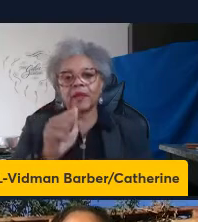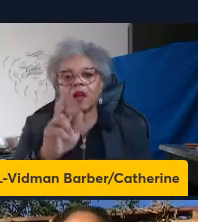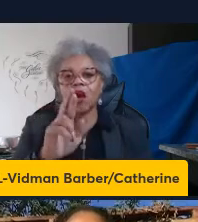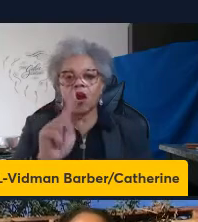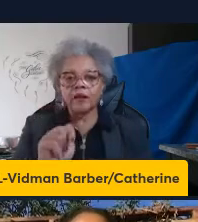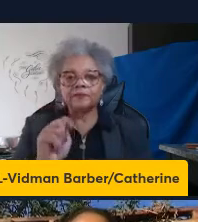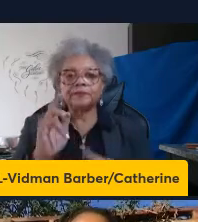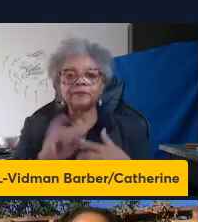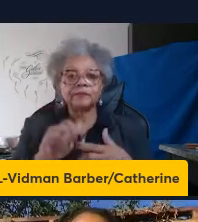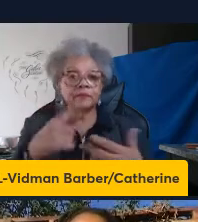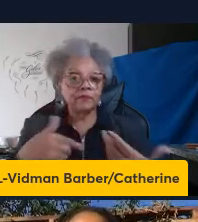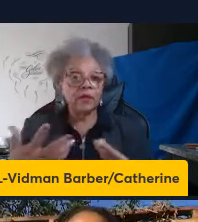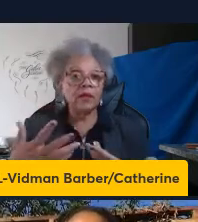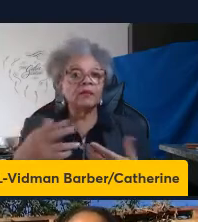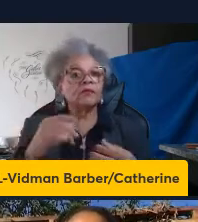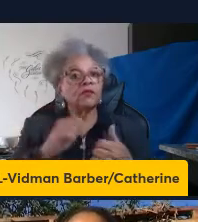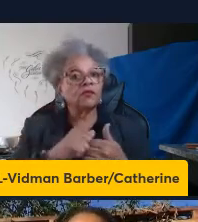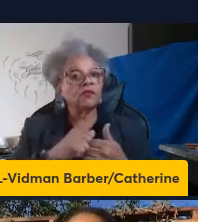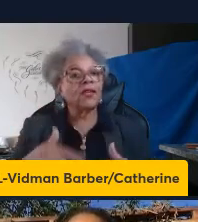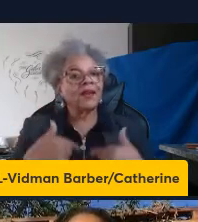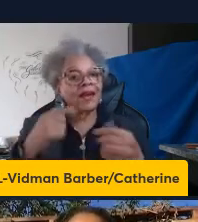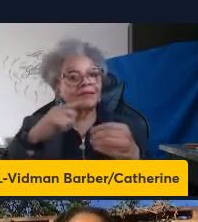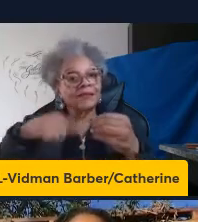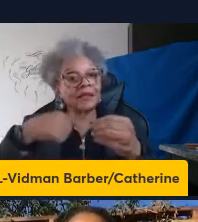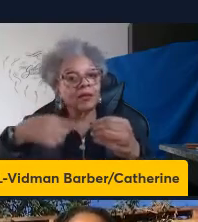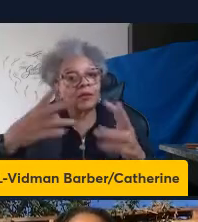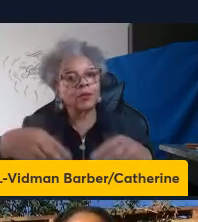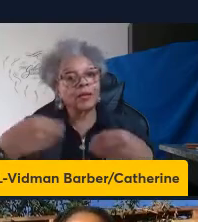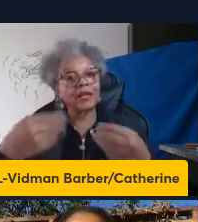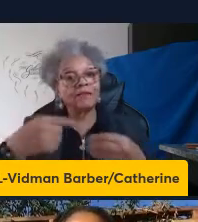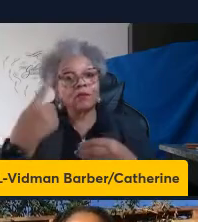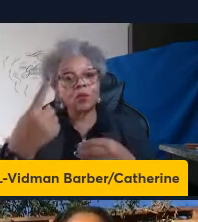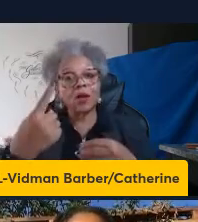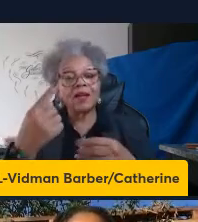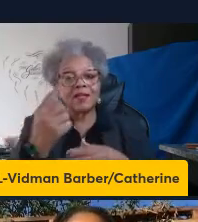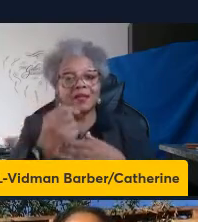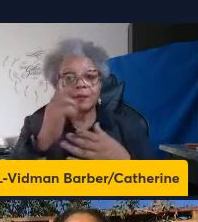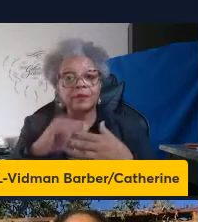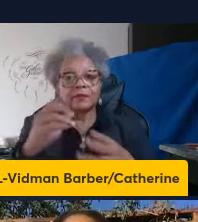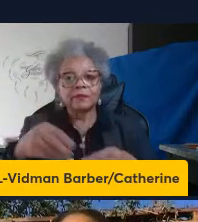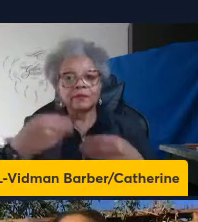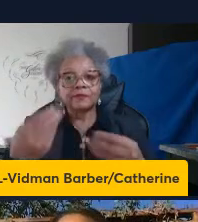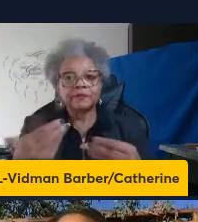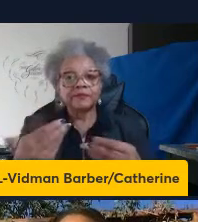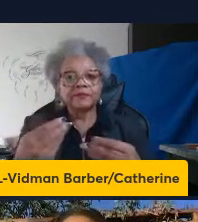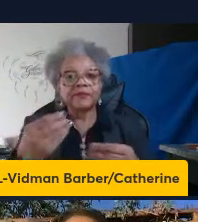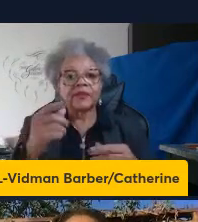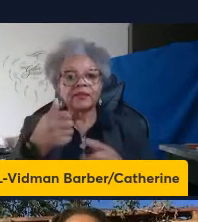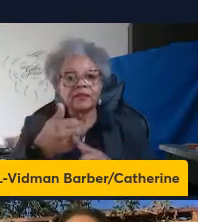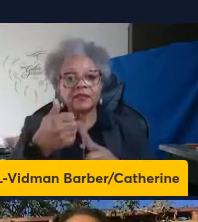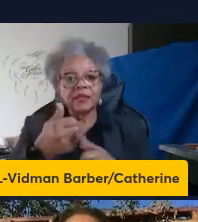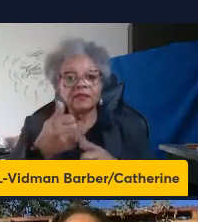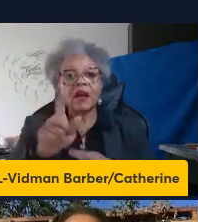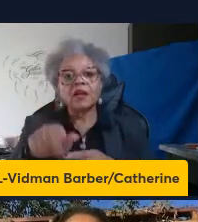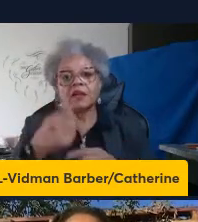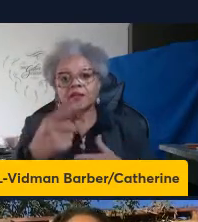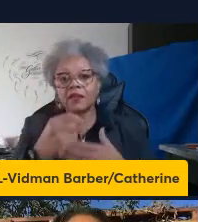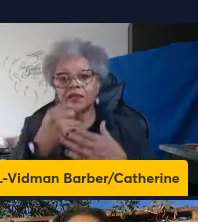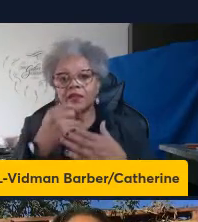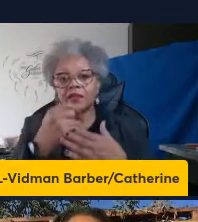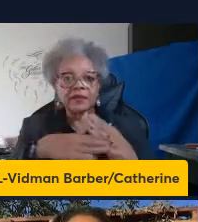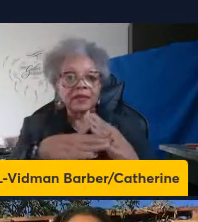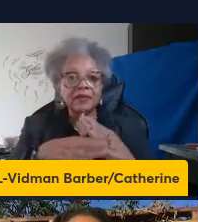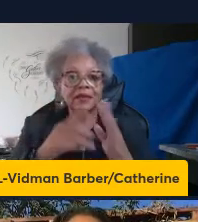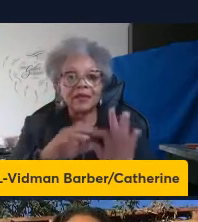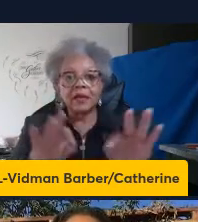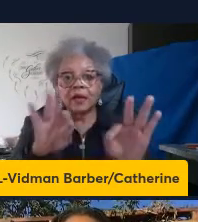combine them, so for instance, you give one therapy that prevents the virus from binding to your cell, you give another therapy that inhibits key enzymes